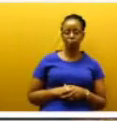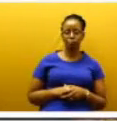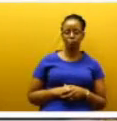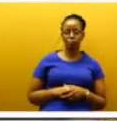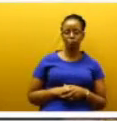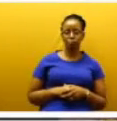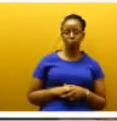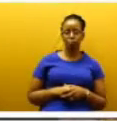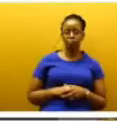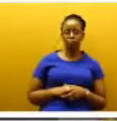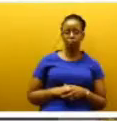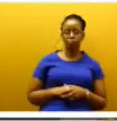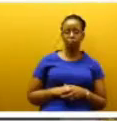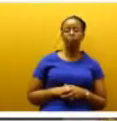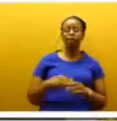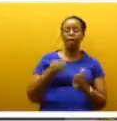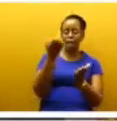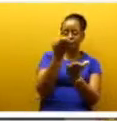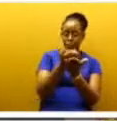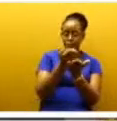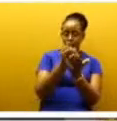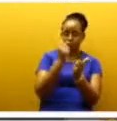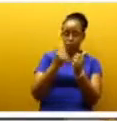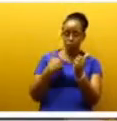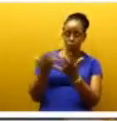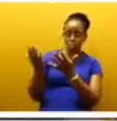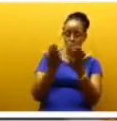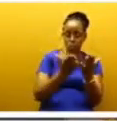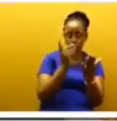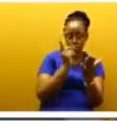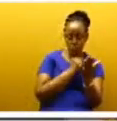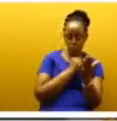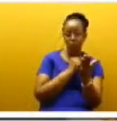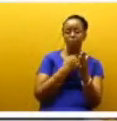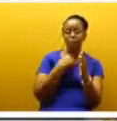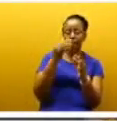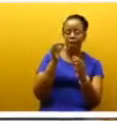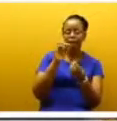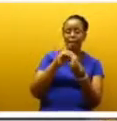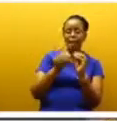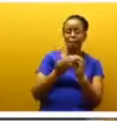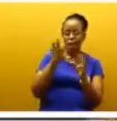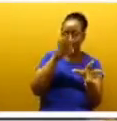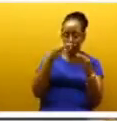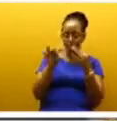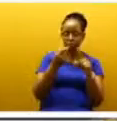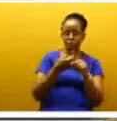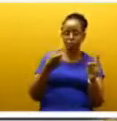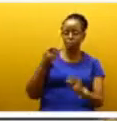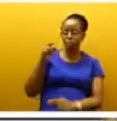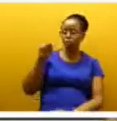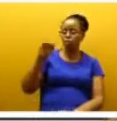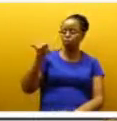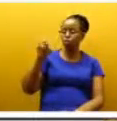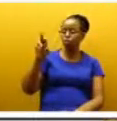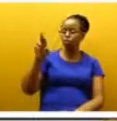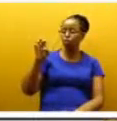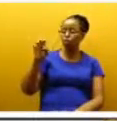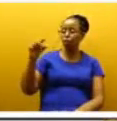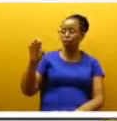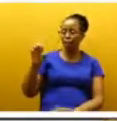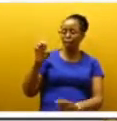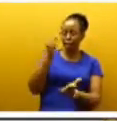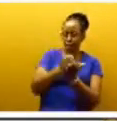of the data analysis by George Njoroge in his affidavit sworn on 28th August 2022,